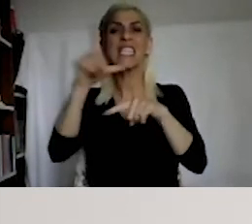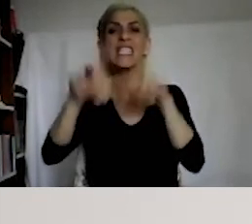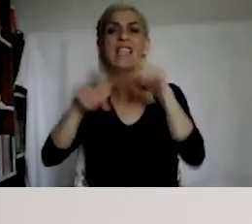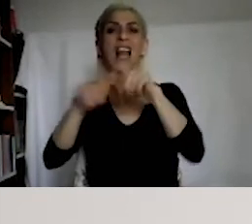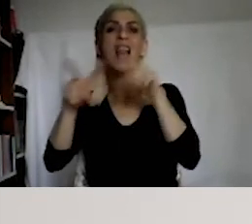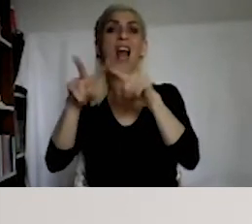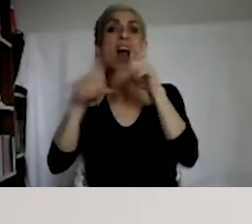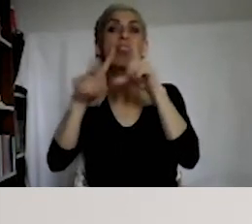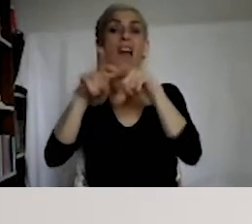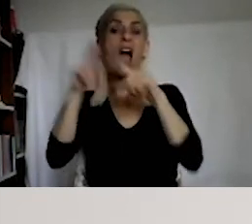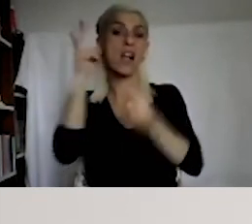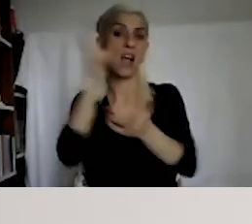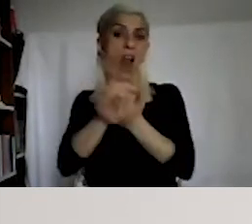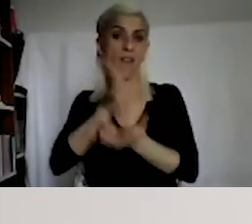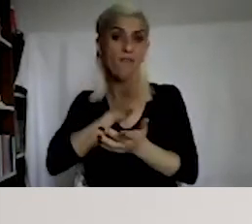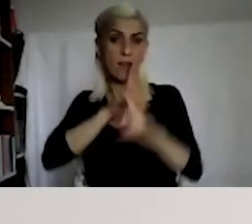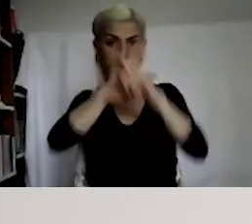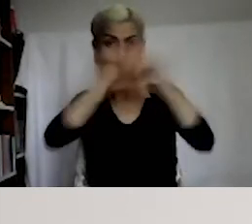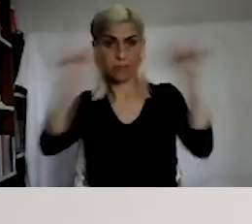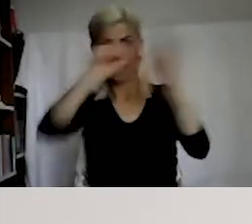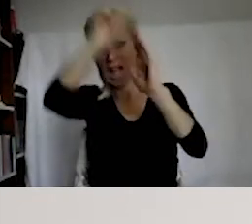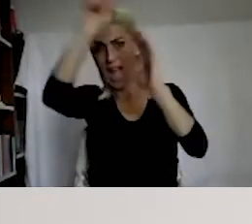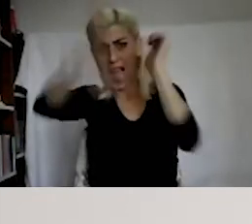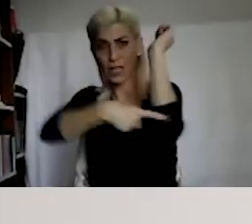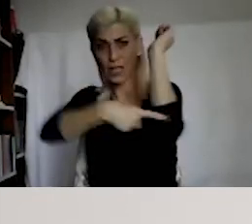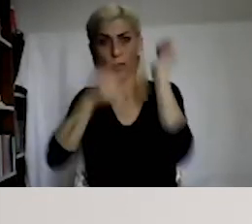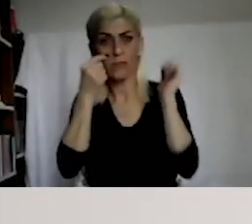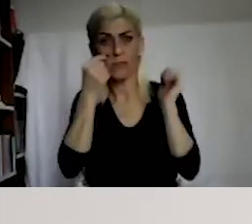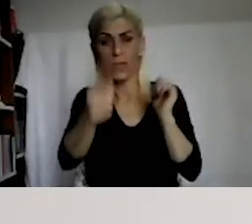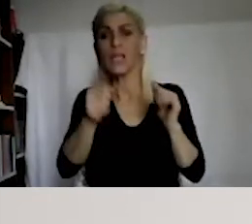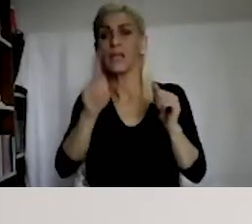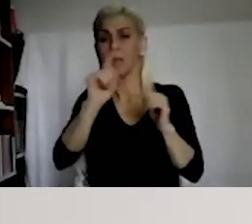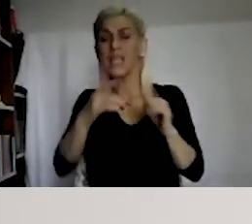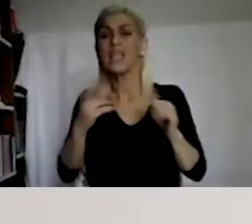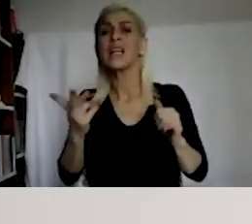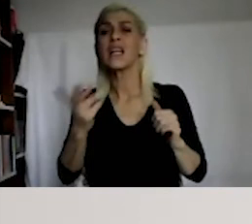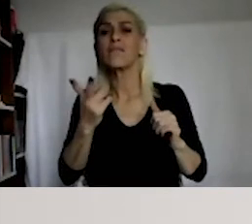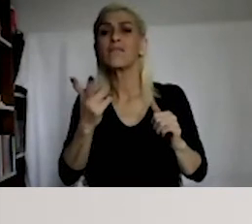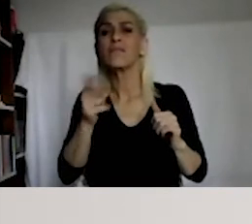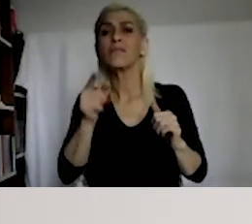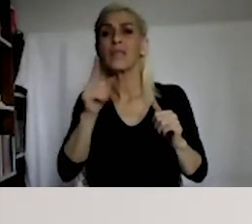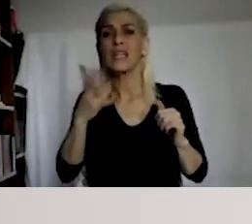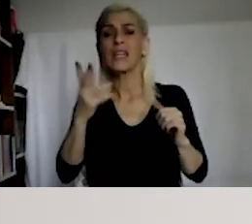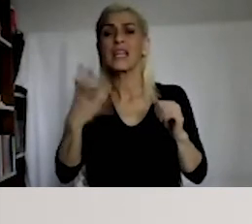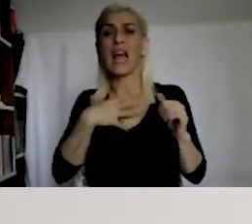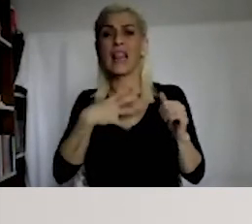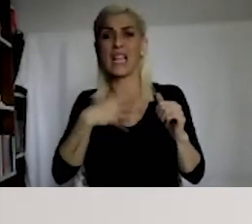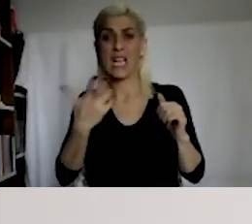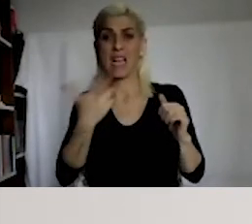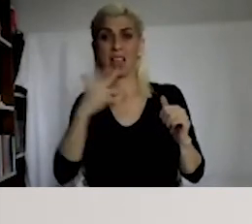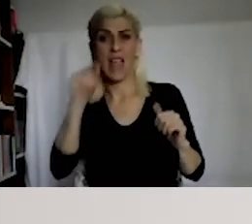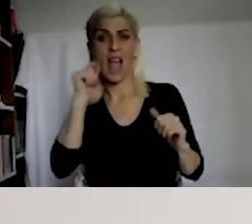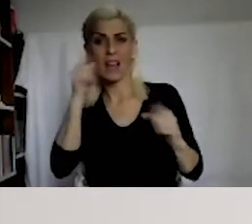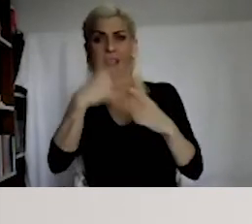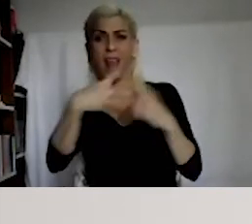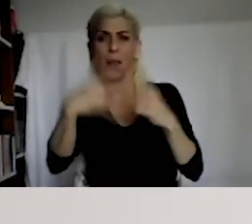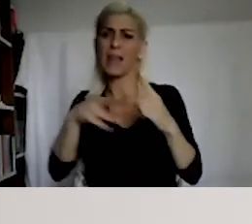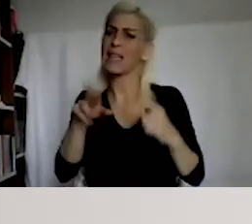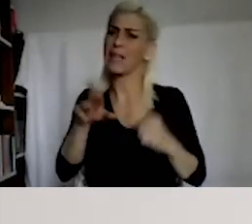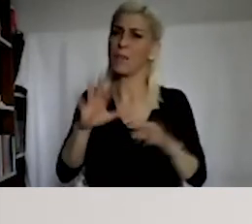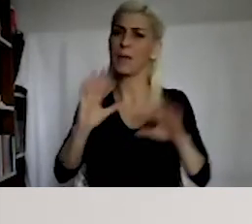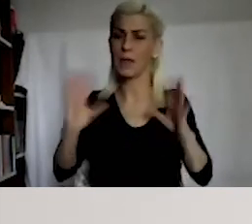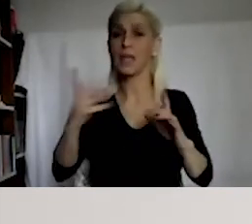year, May, this is about sexual orientation. Lillian Dahl Island case.